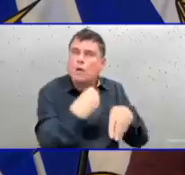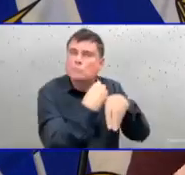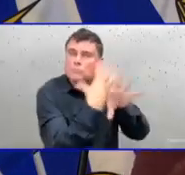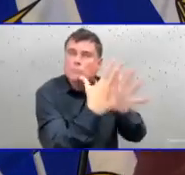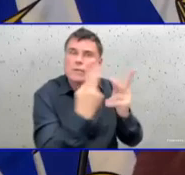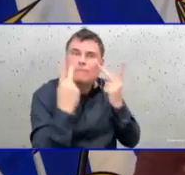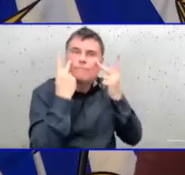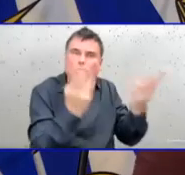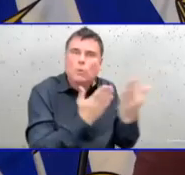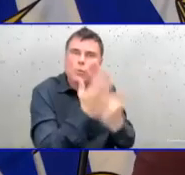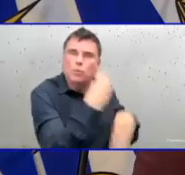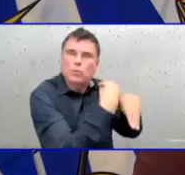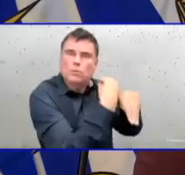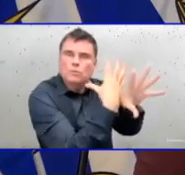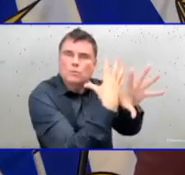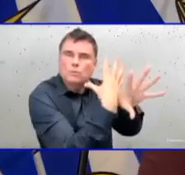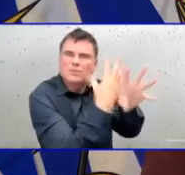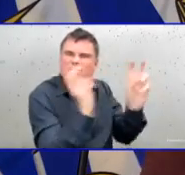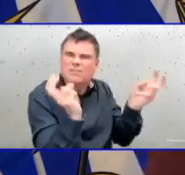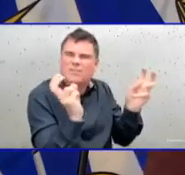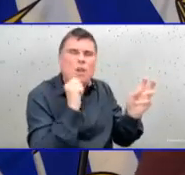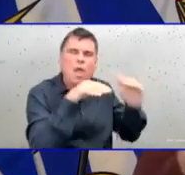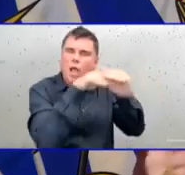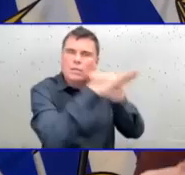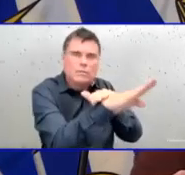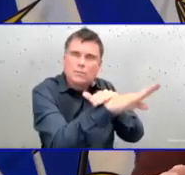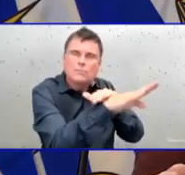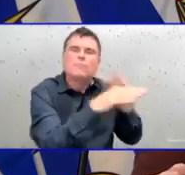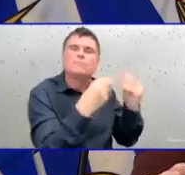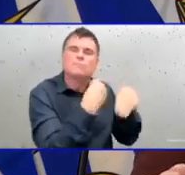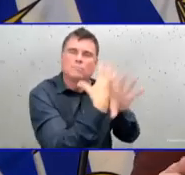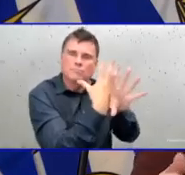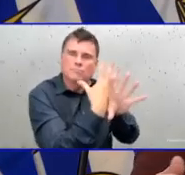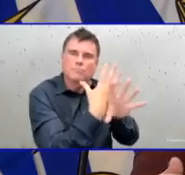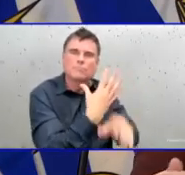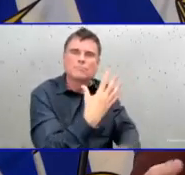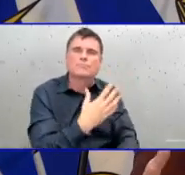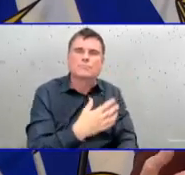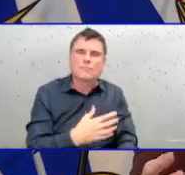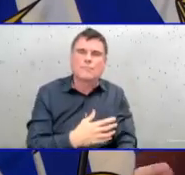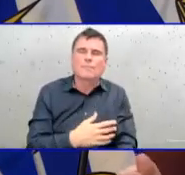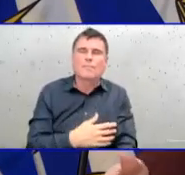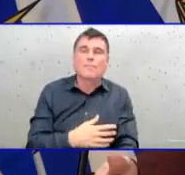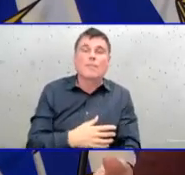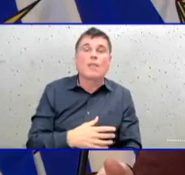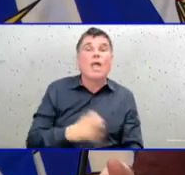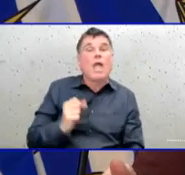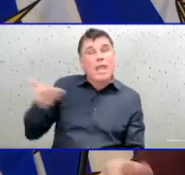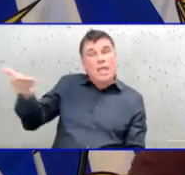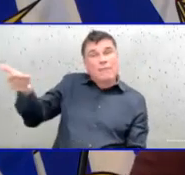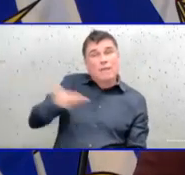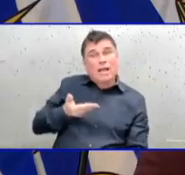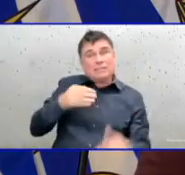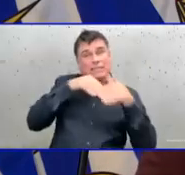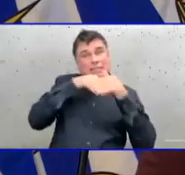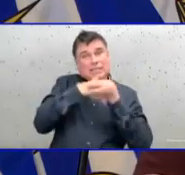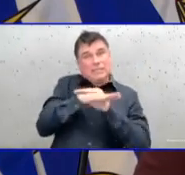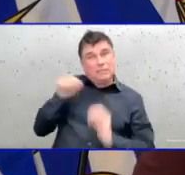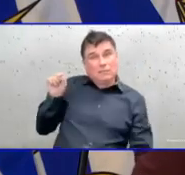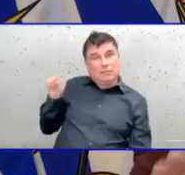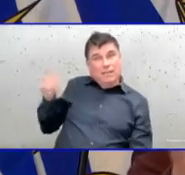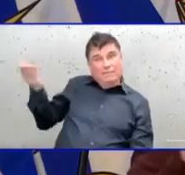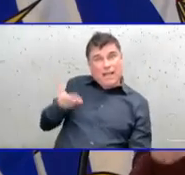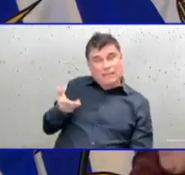sure that you only have vaccinated people that are in indoor gatherings around people. What we do, we don't have enough